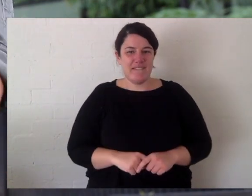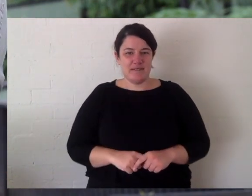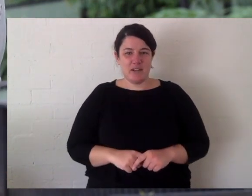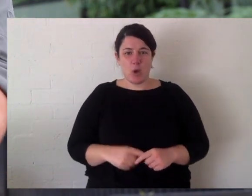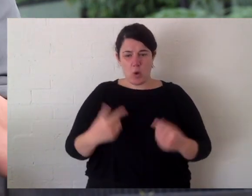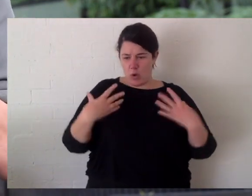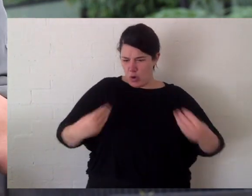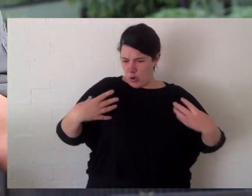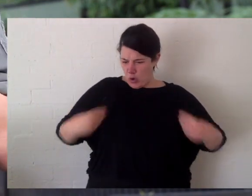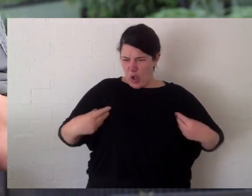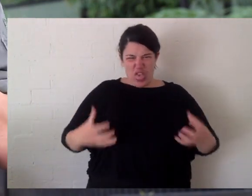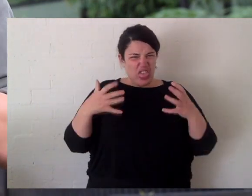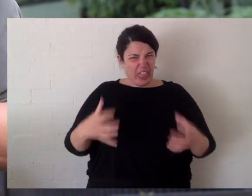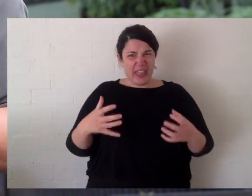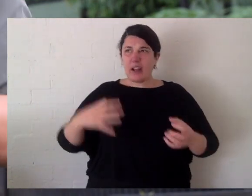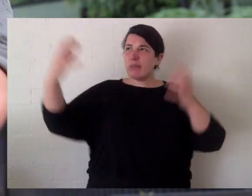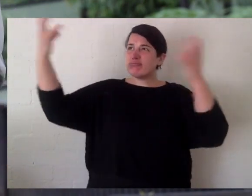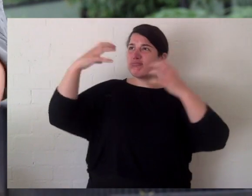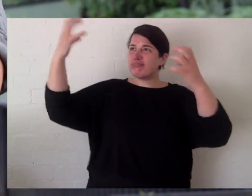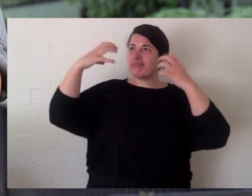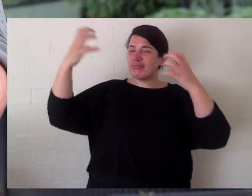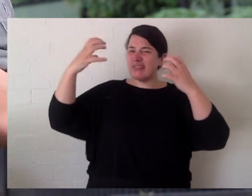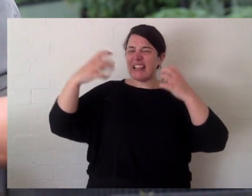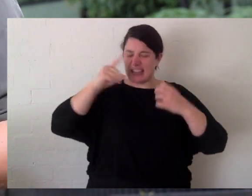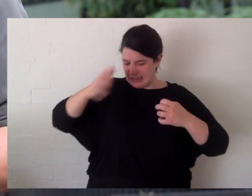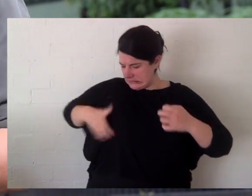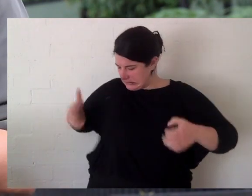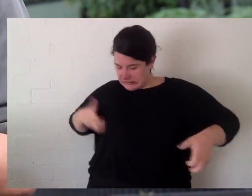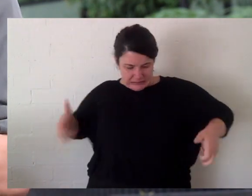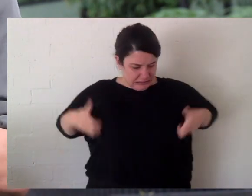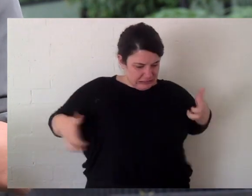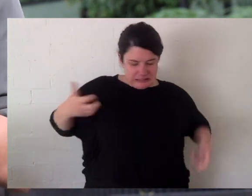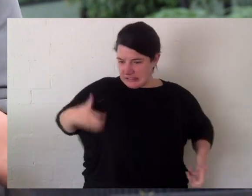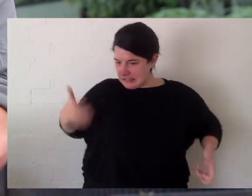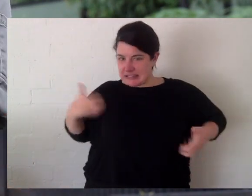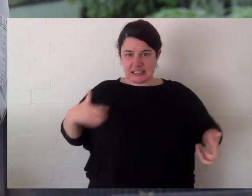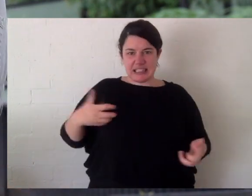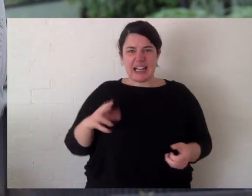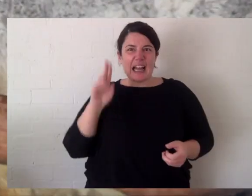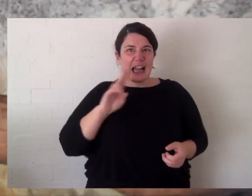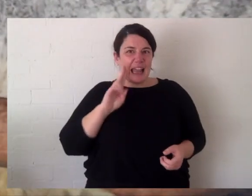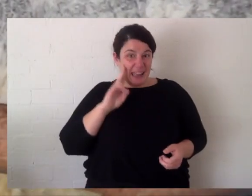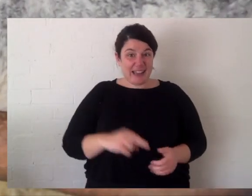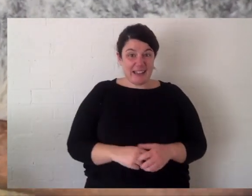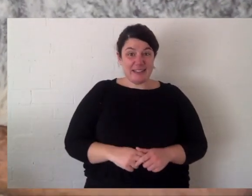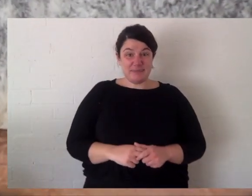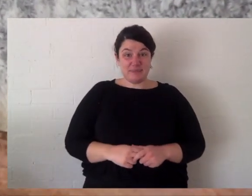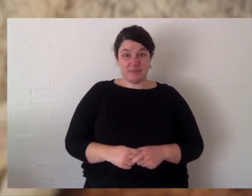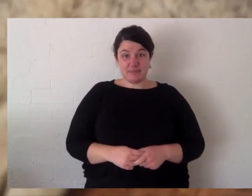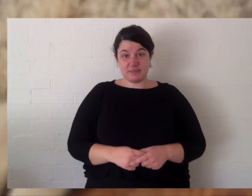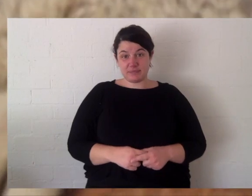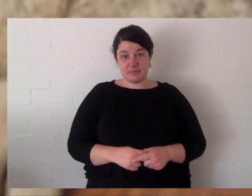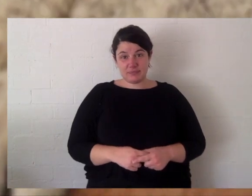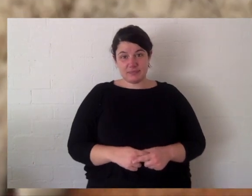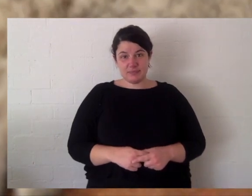gets wet, like it is today from the rain, they can use those claws to actually scratch right through it. Now koalas have